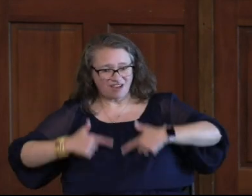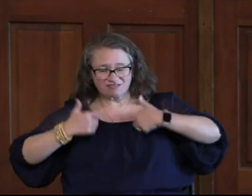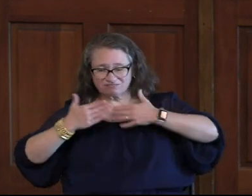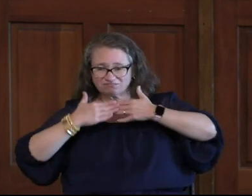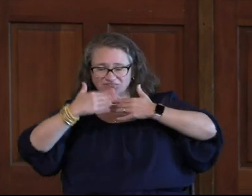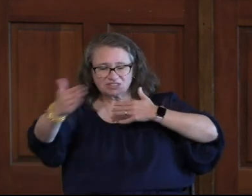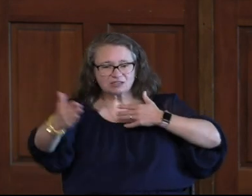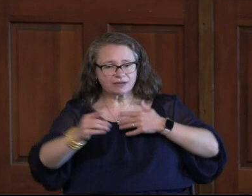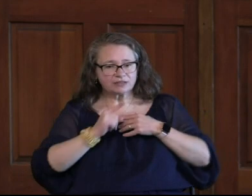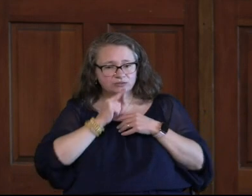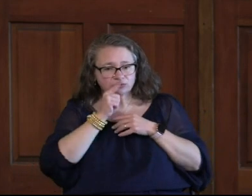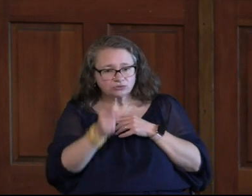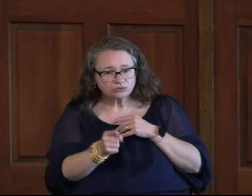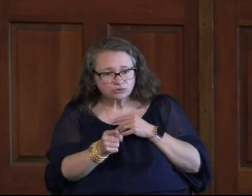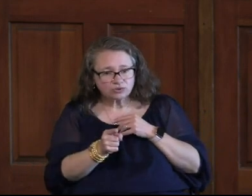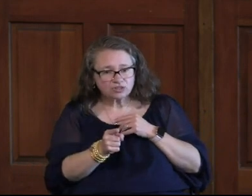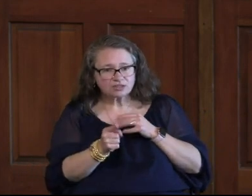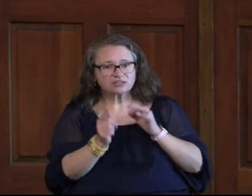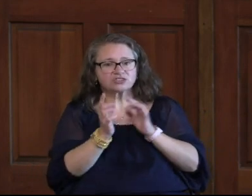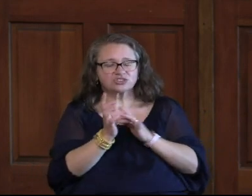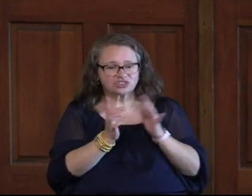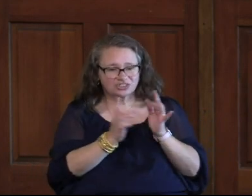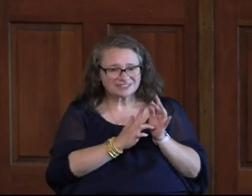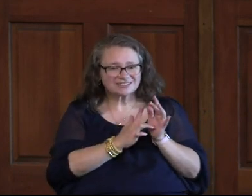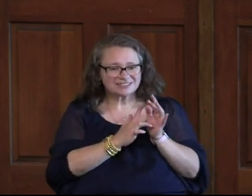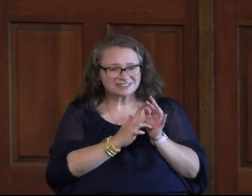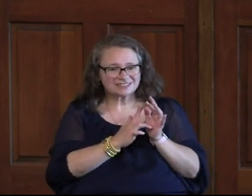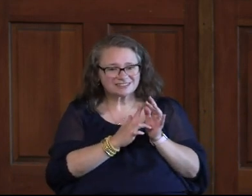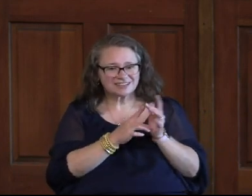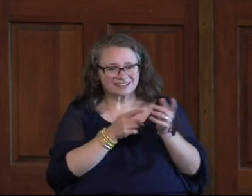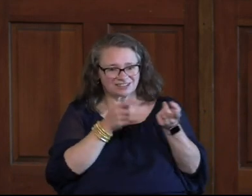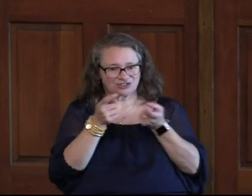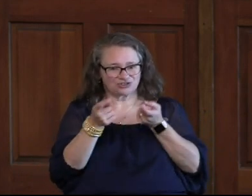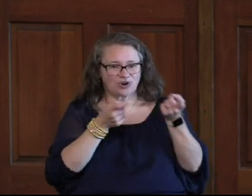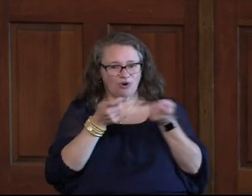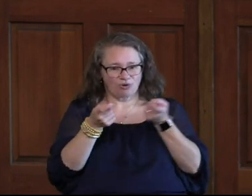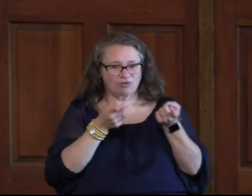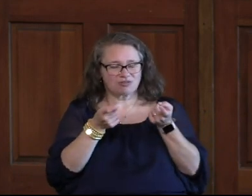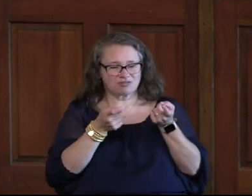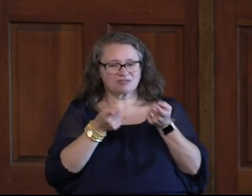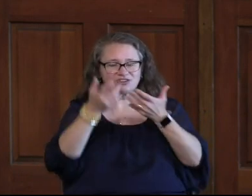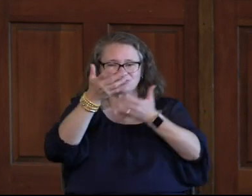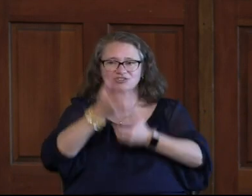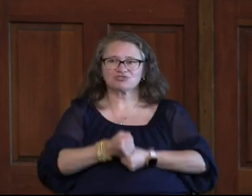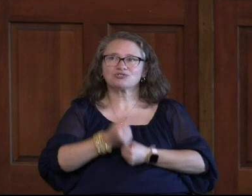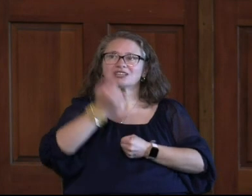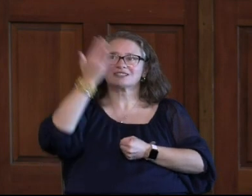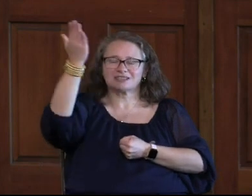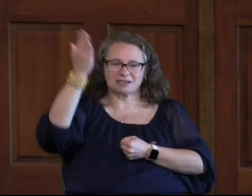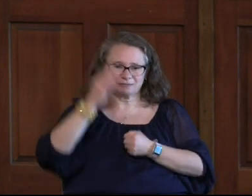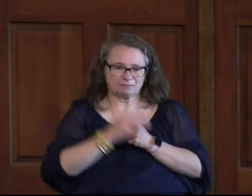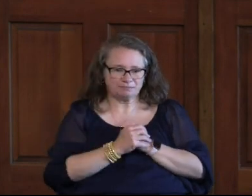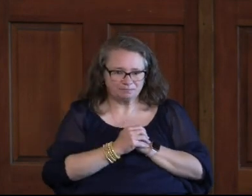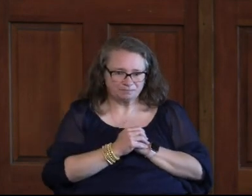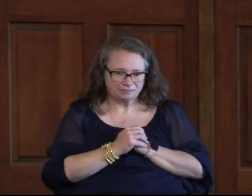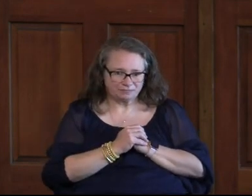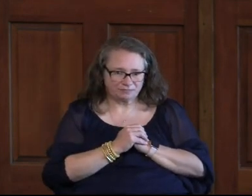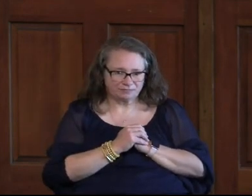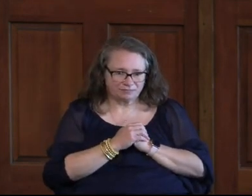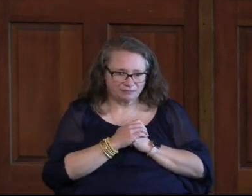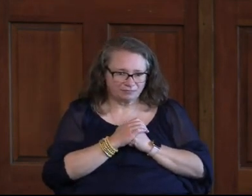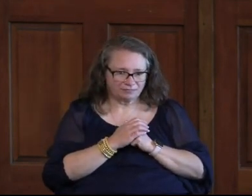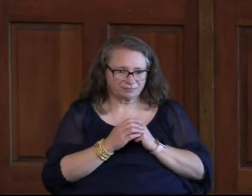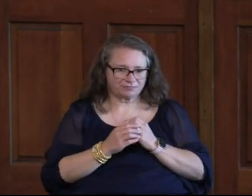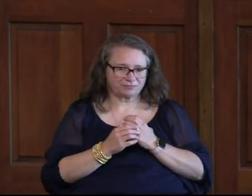But Here's The Truth Jesus Is Sovereign And You Can Trust Him You Can Trust Him